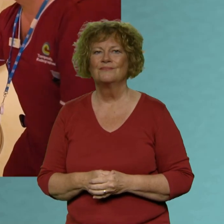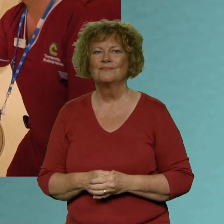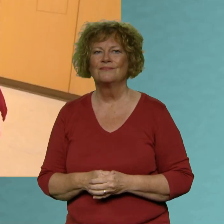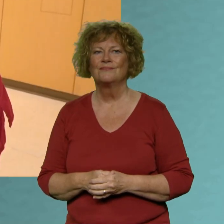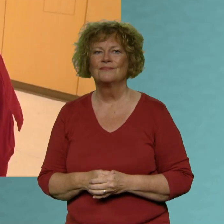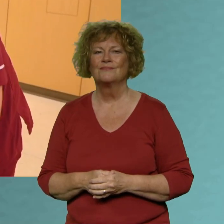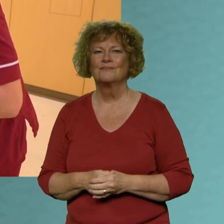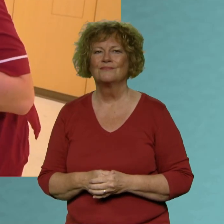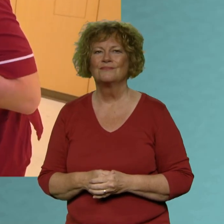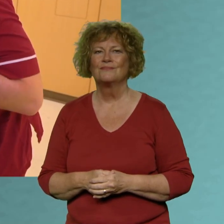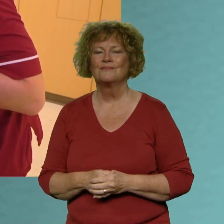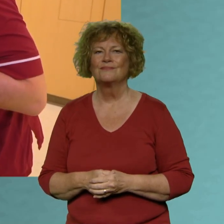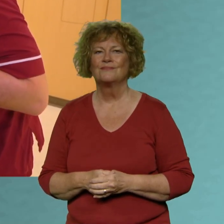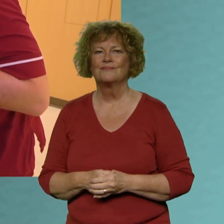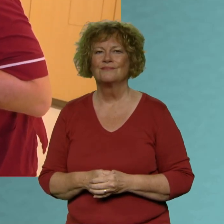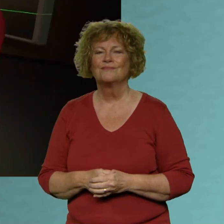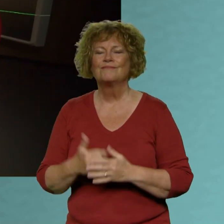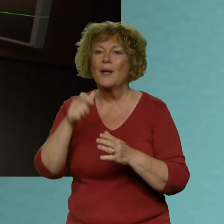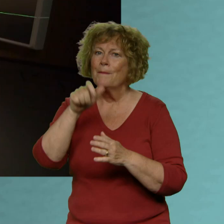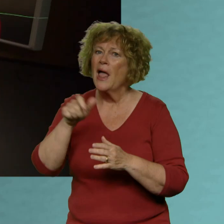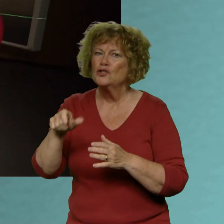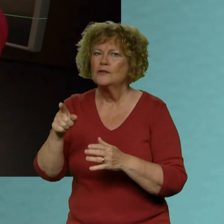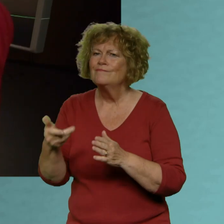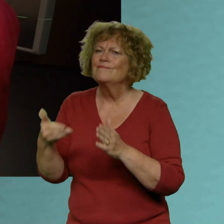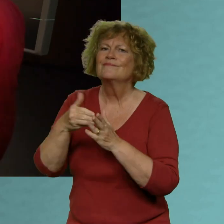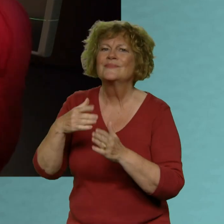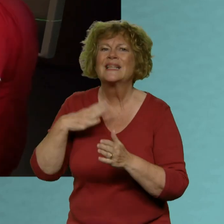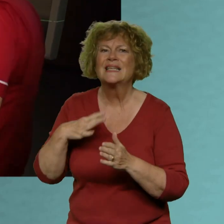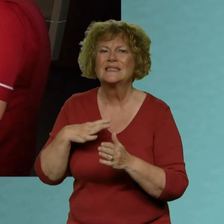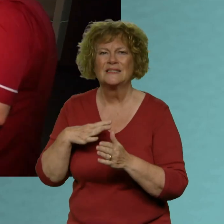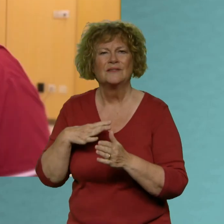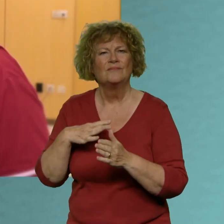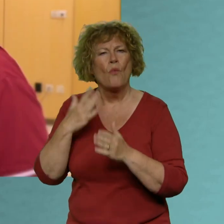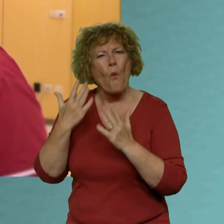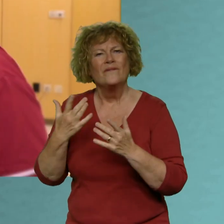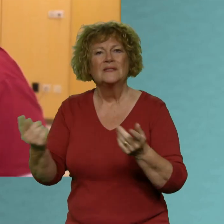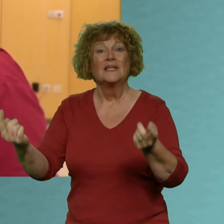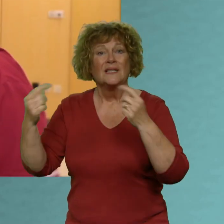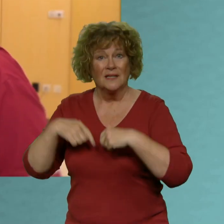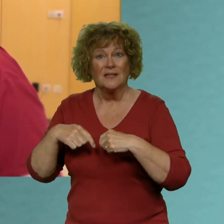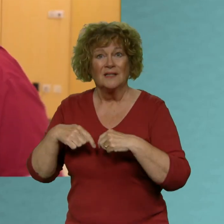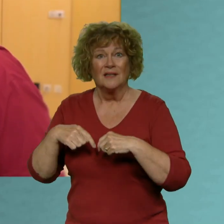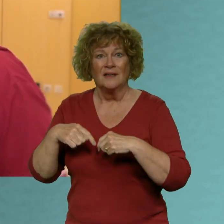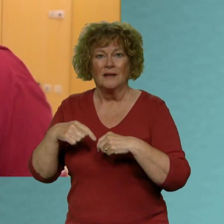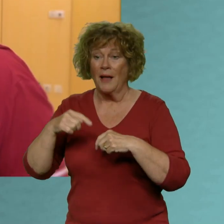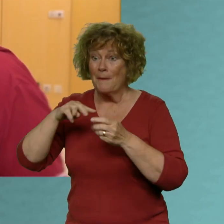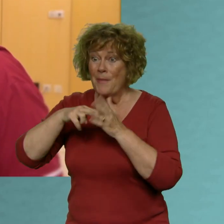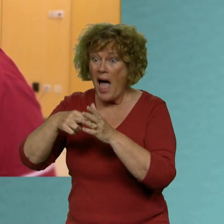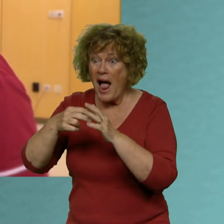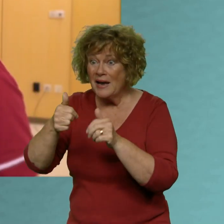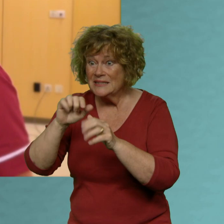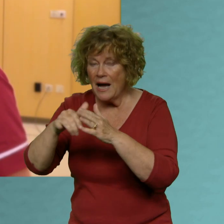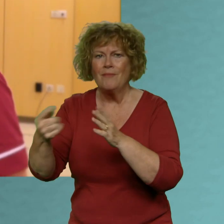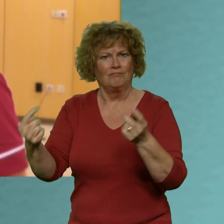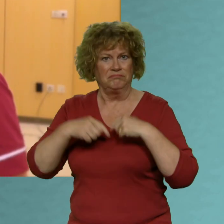them so patients with additional needs quite often come around after they've had their planning scan they come onto one of the treatment machines here and then we can